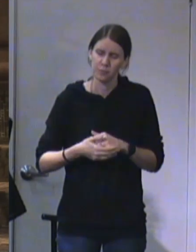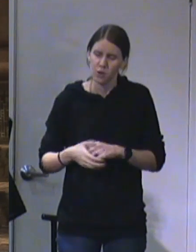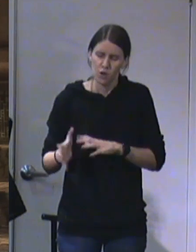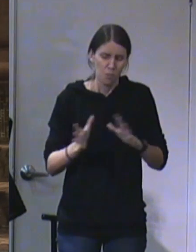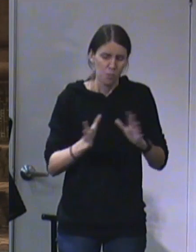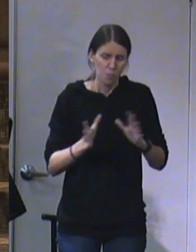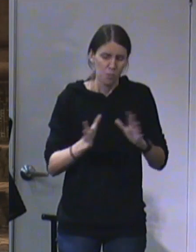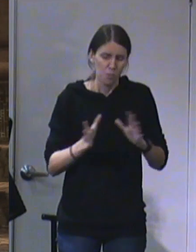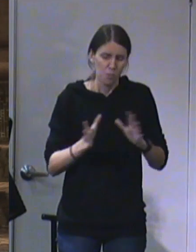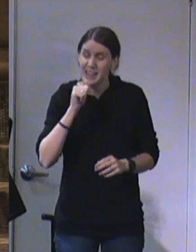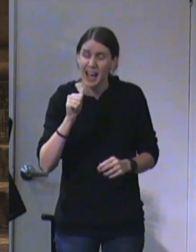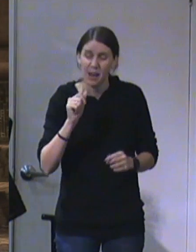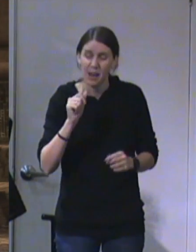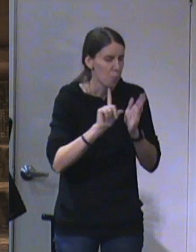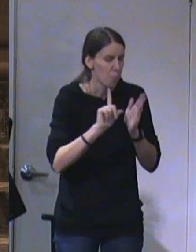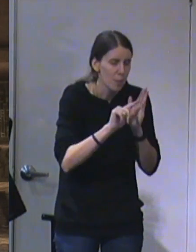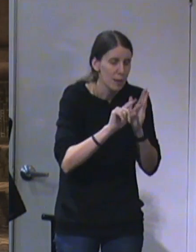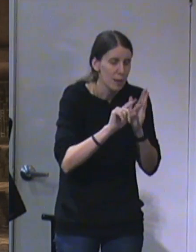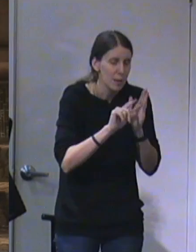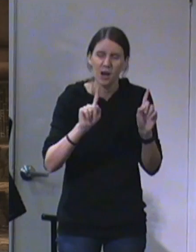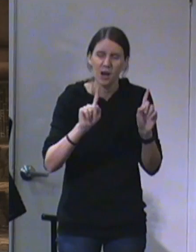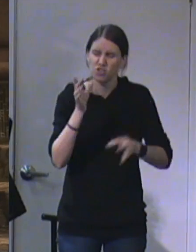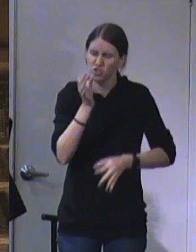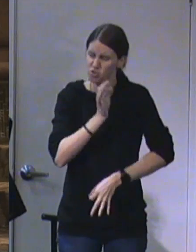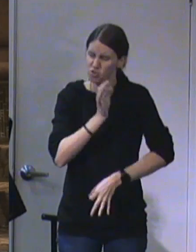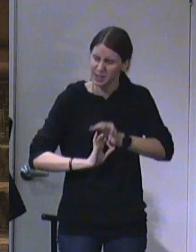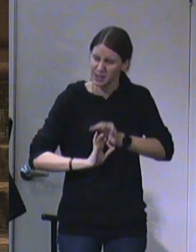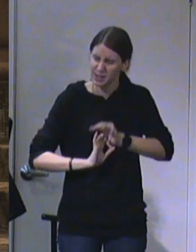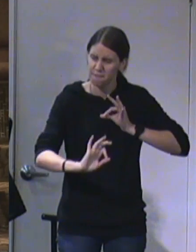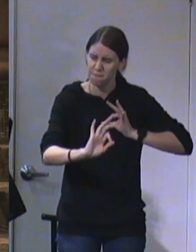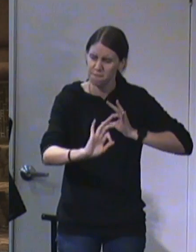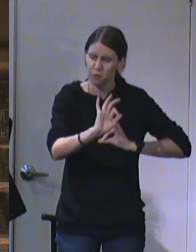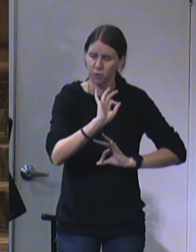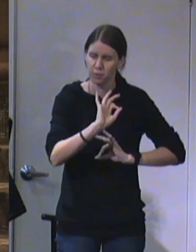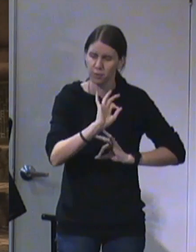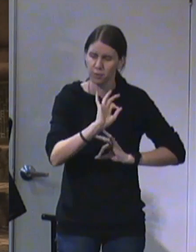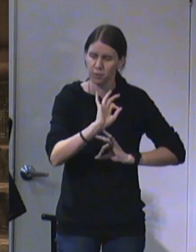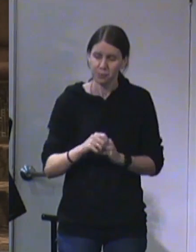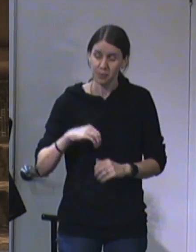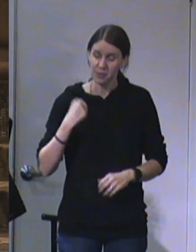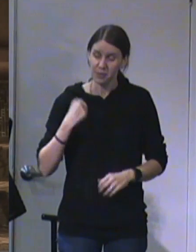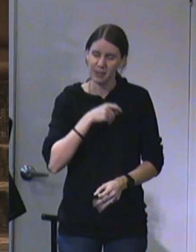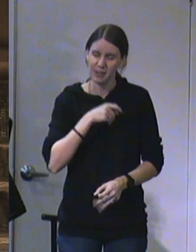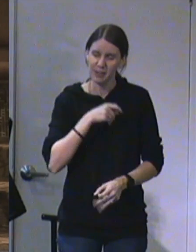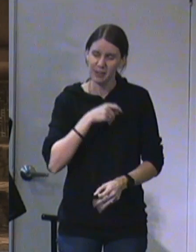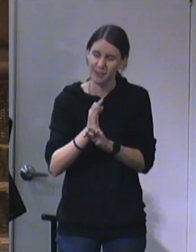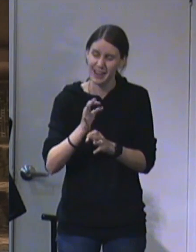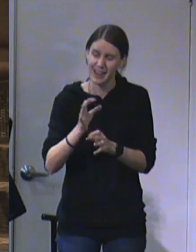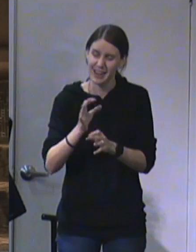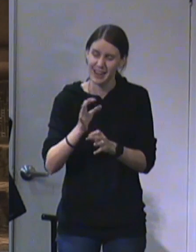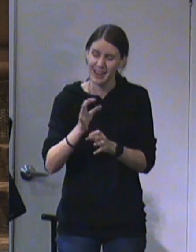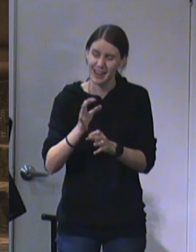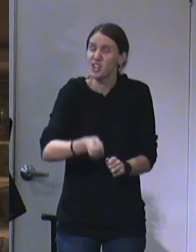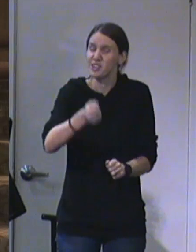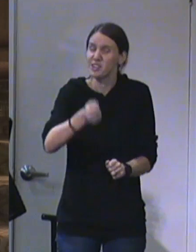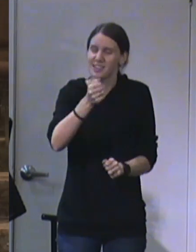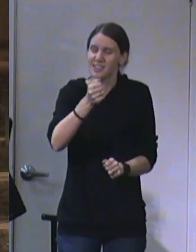Moved not for a moment, but Lord, transformed. That our faith would be increased.